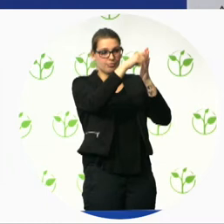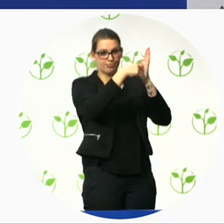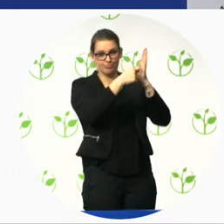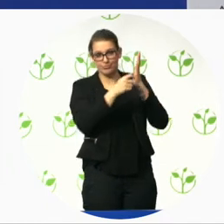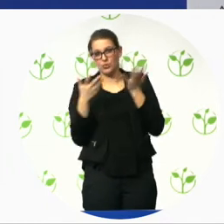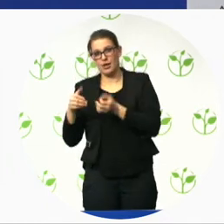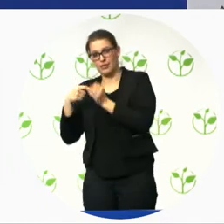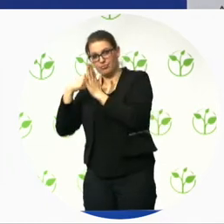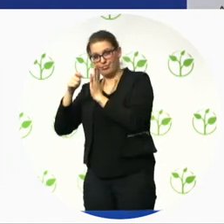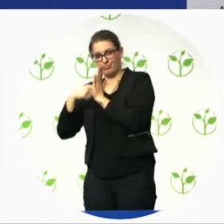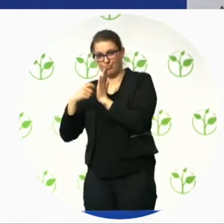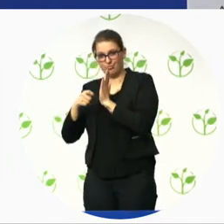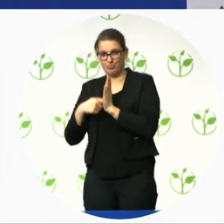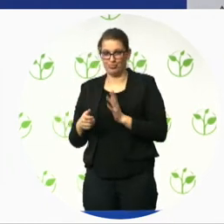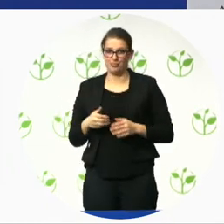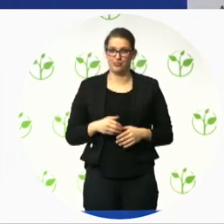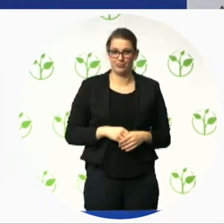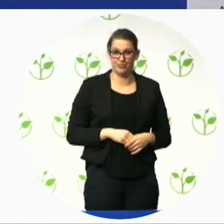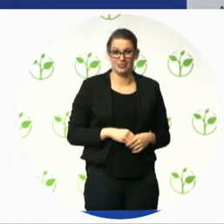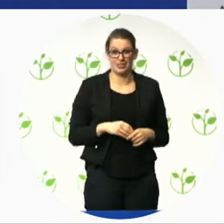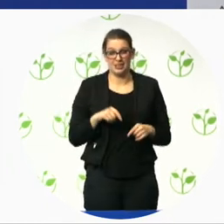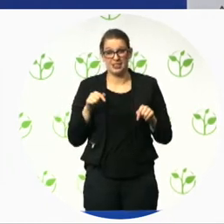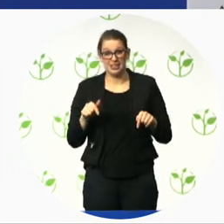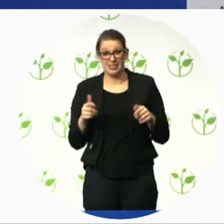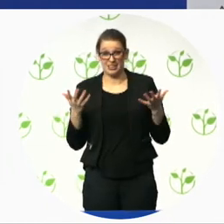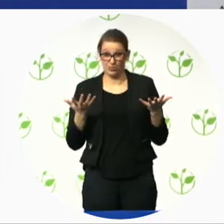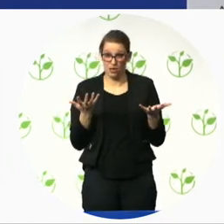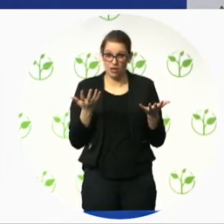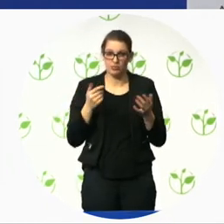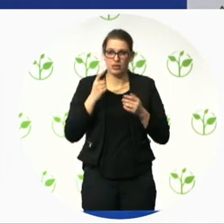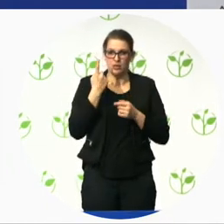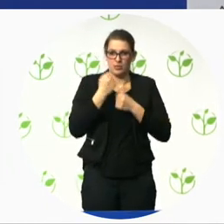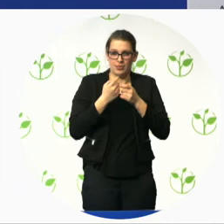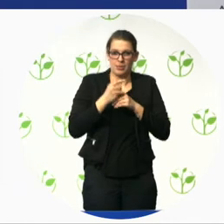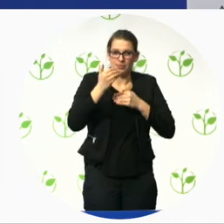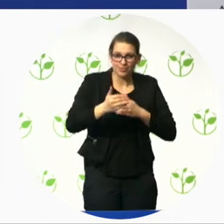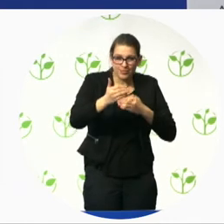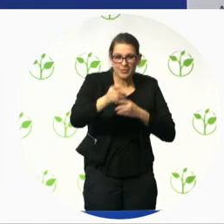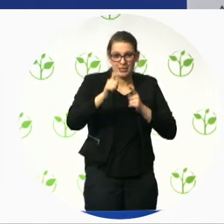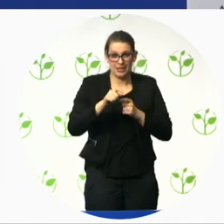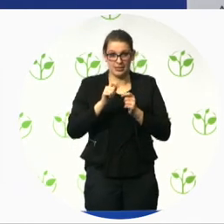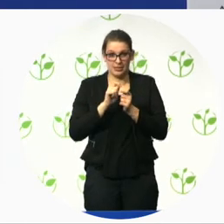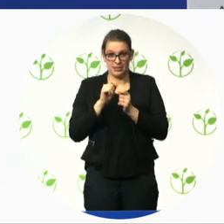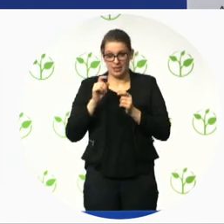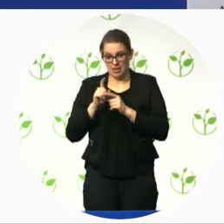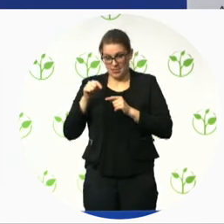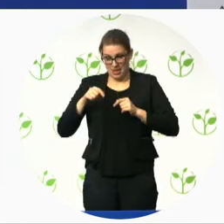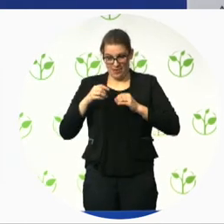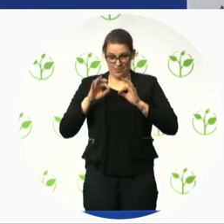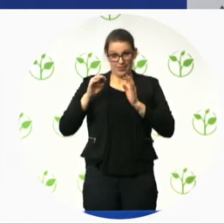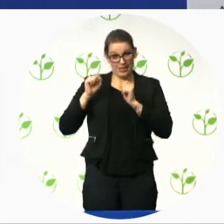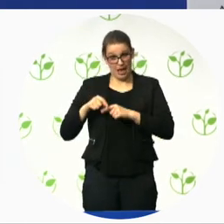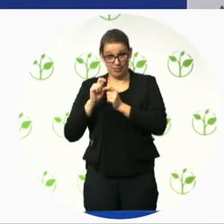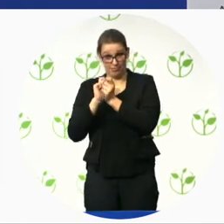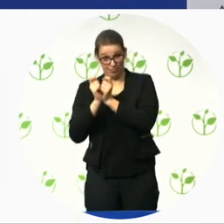every year not the law so it's mandatory by the law but the package is technically moving